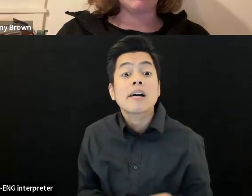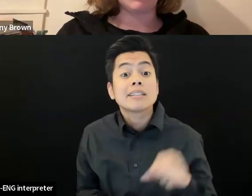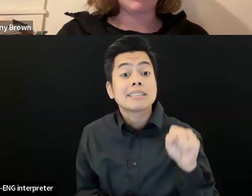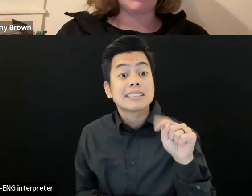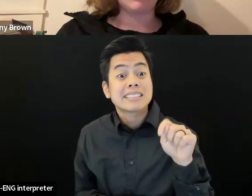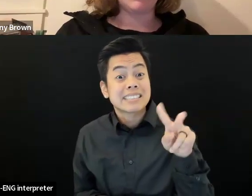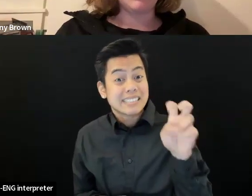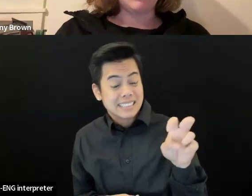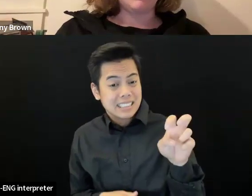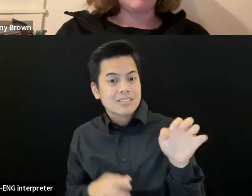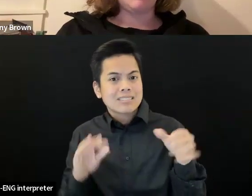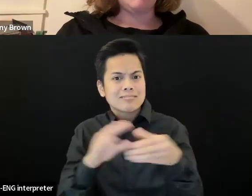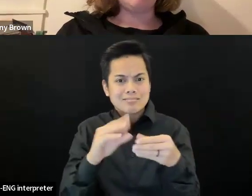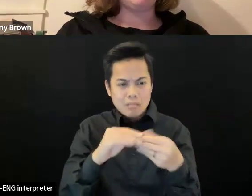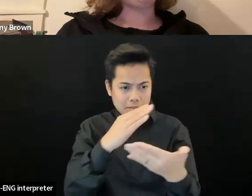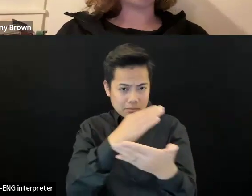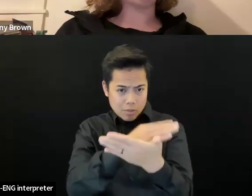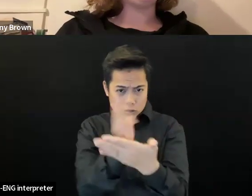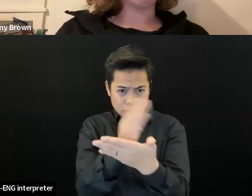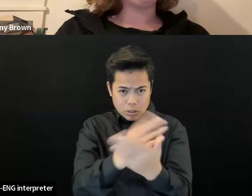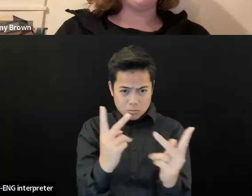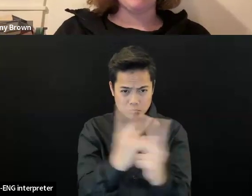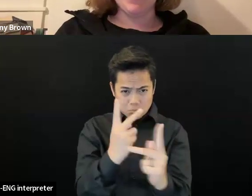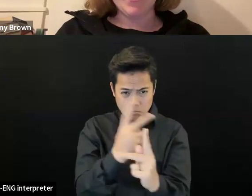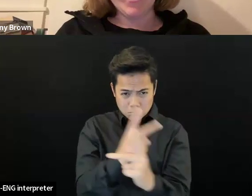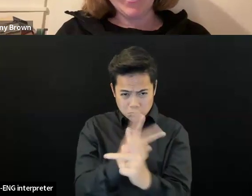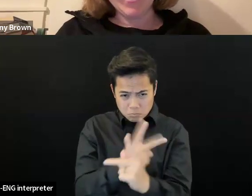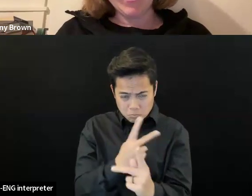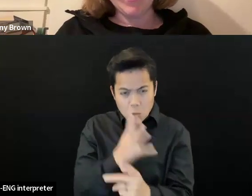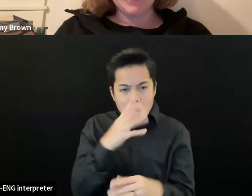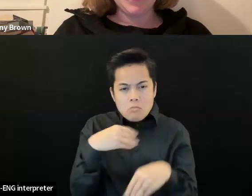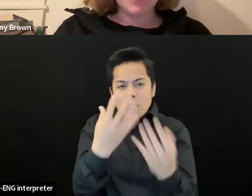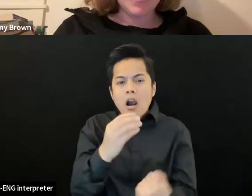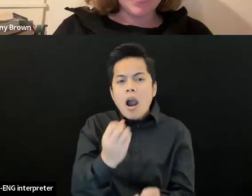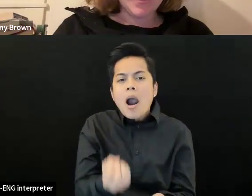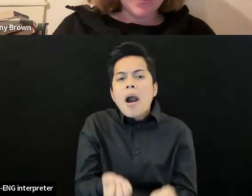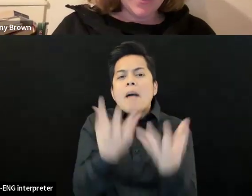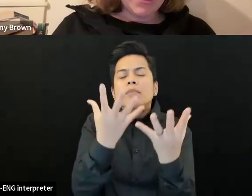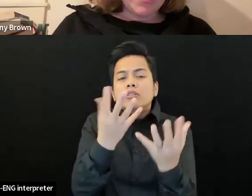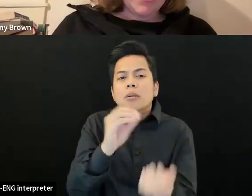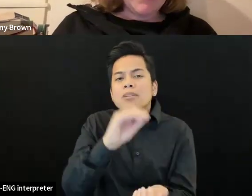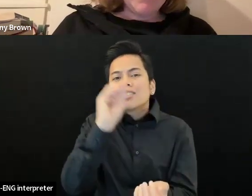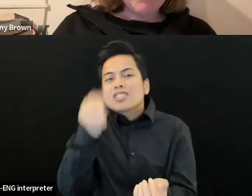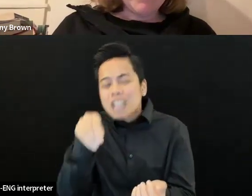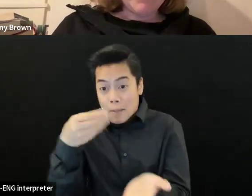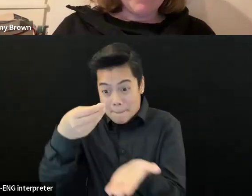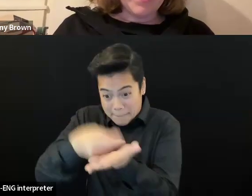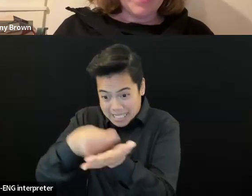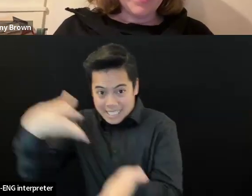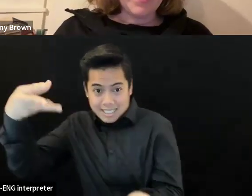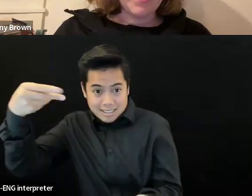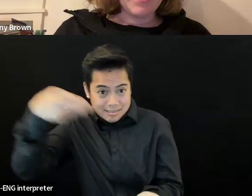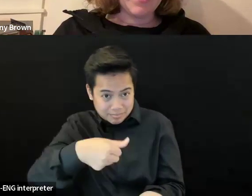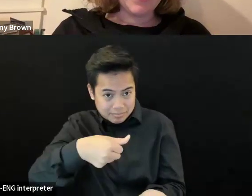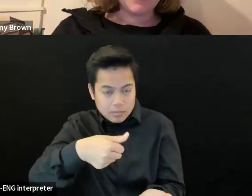other sources? Emily. Um, well, I, and we are very